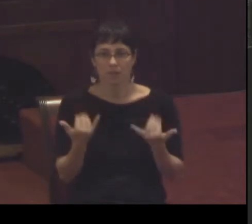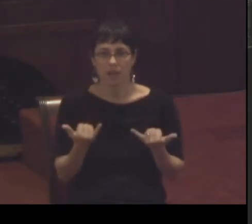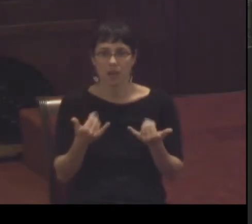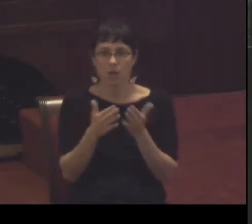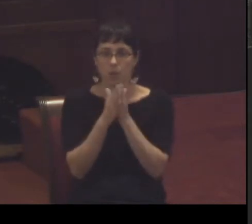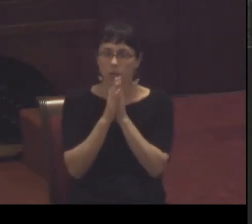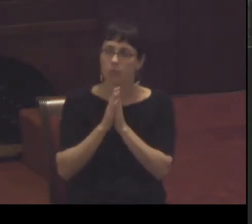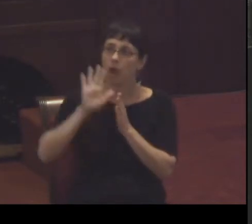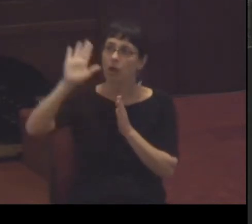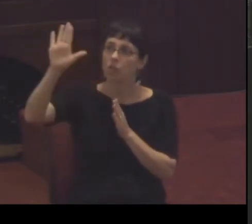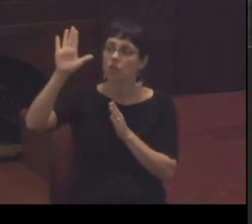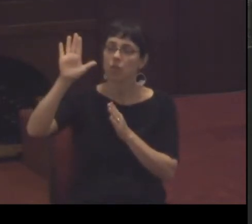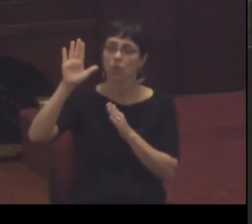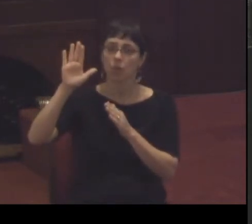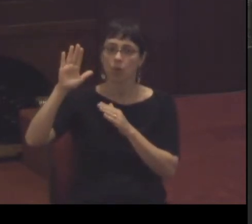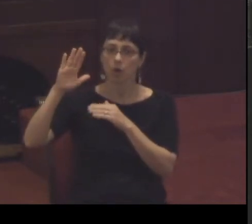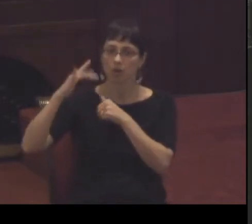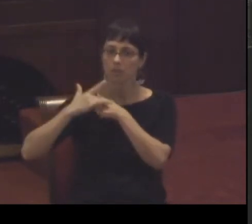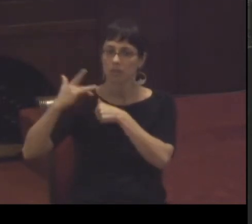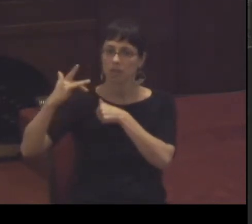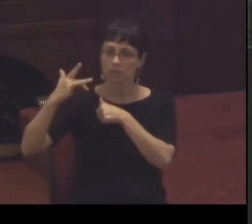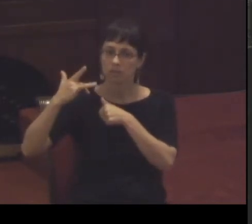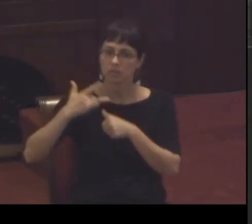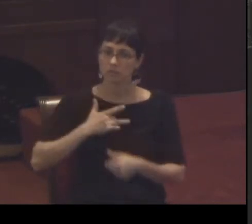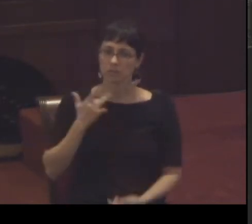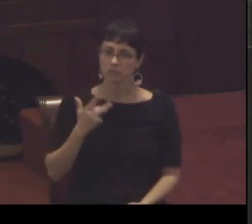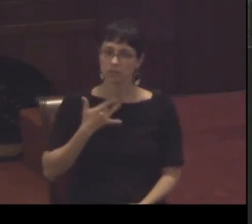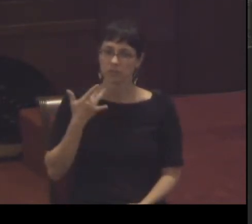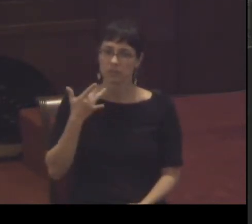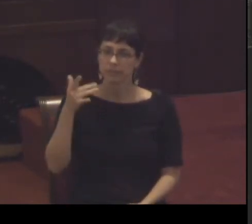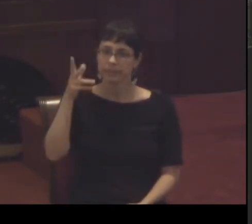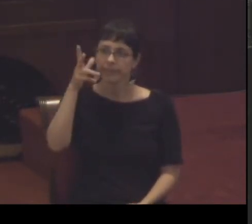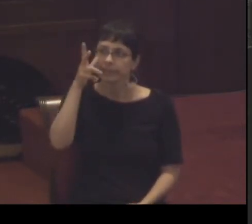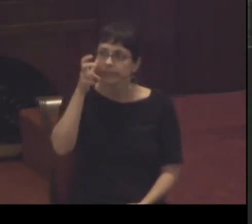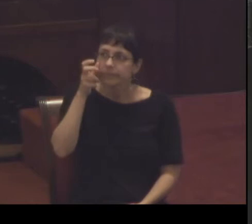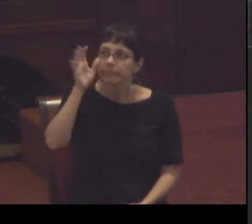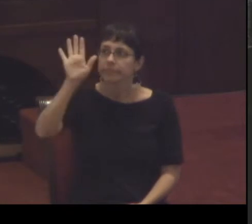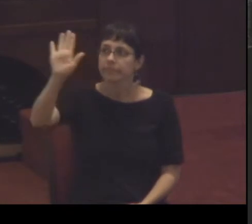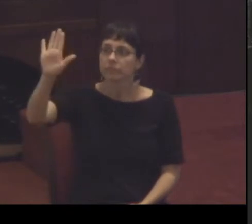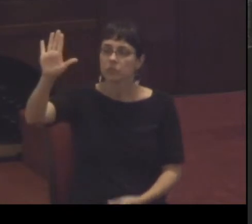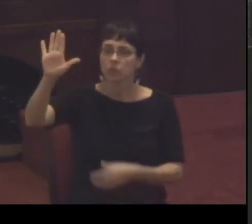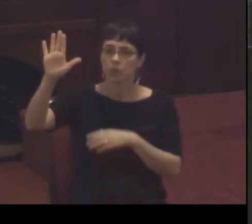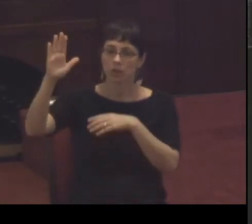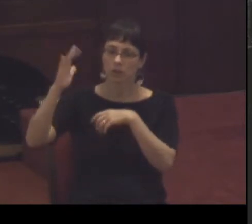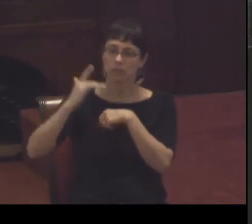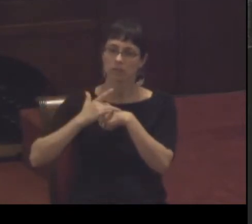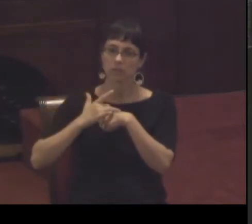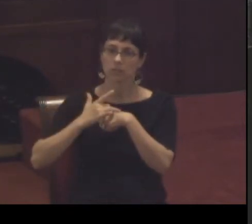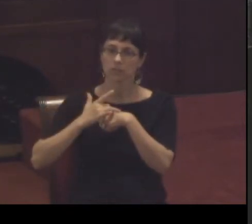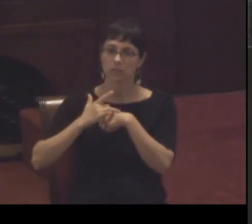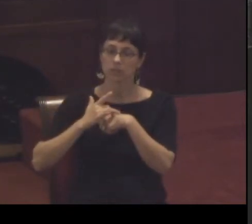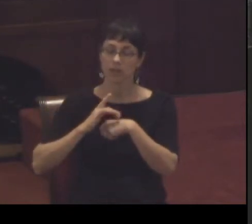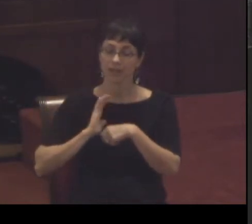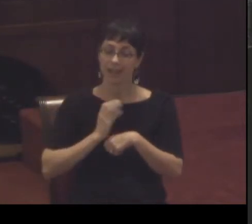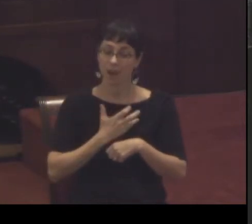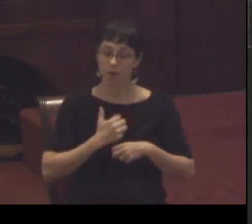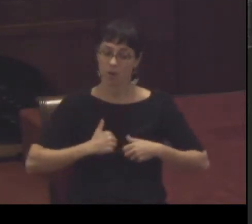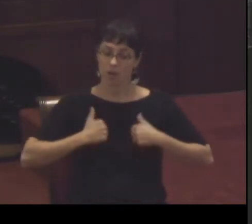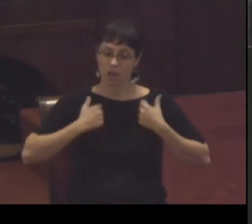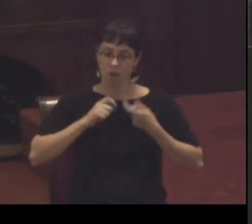would hear your tune and that our lives would be caught up in it